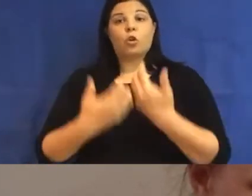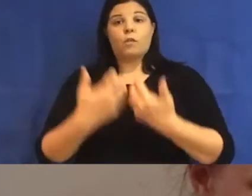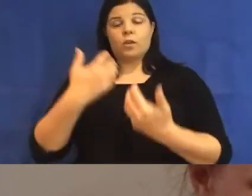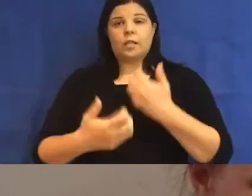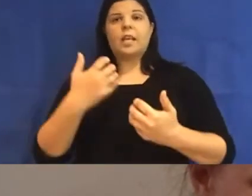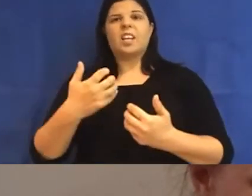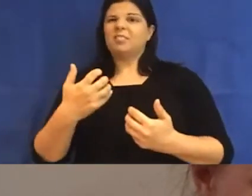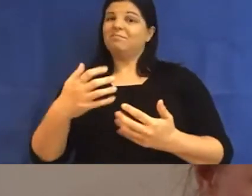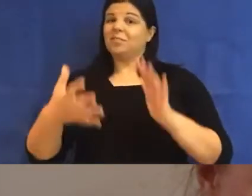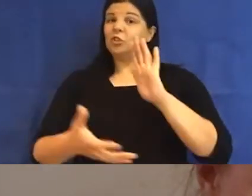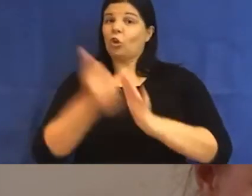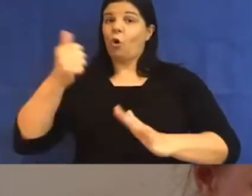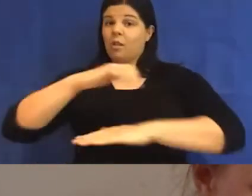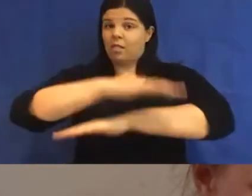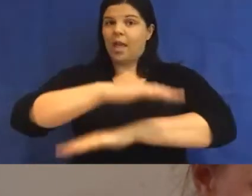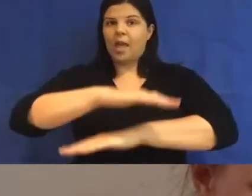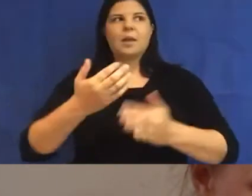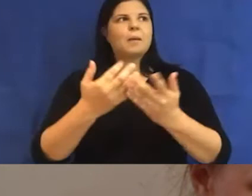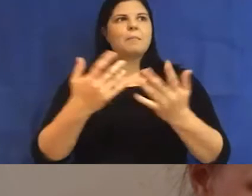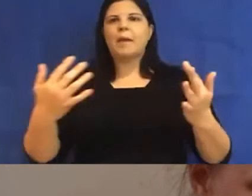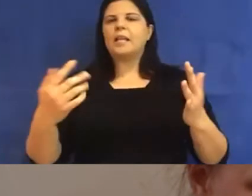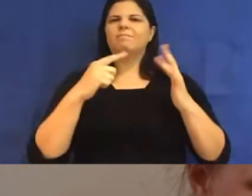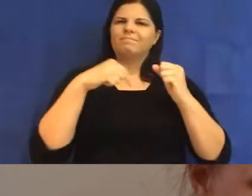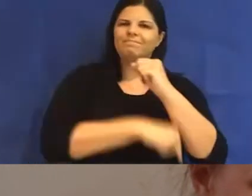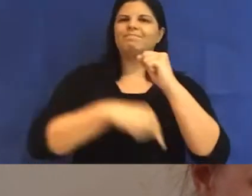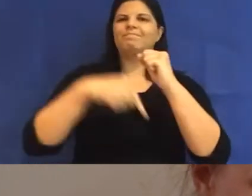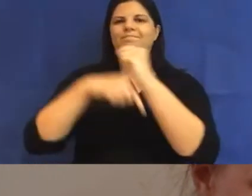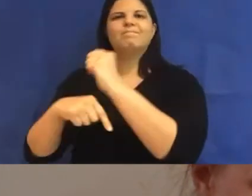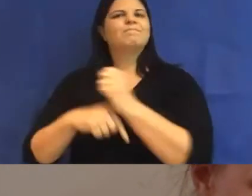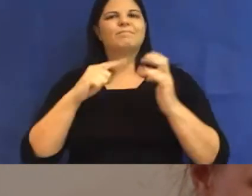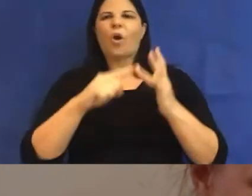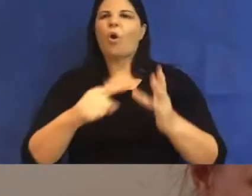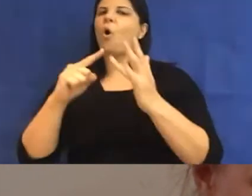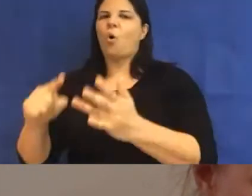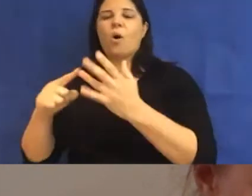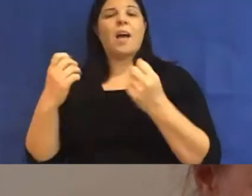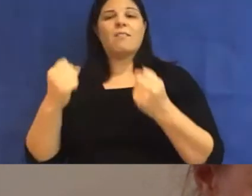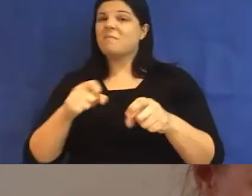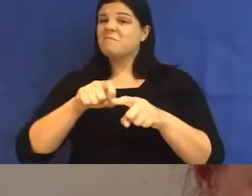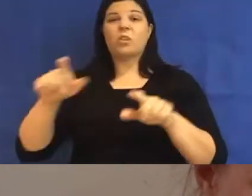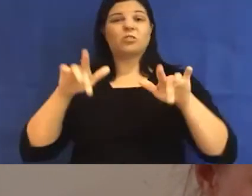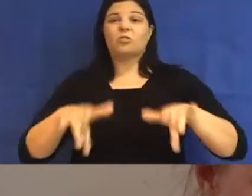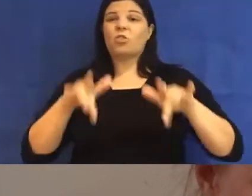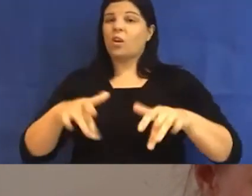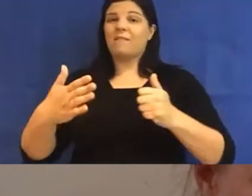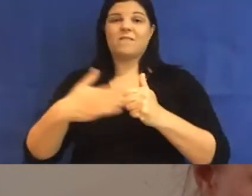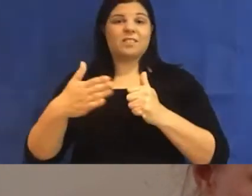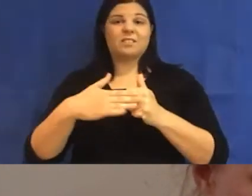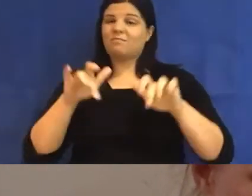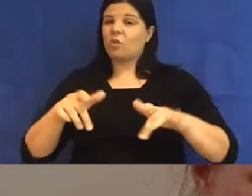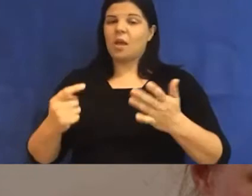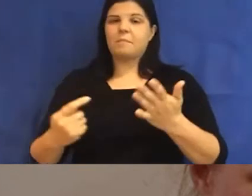unpaid debts, most of them not even reckoned. But the debts that get documented are to something imagined, something failing,